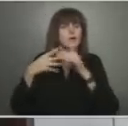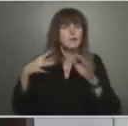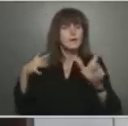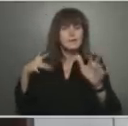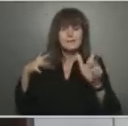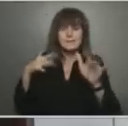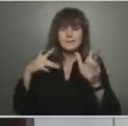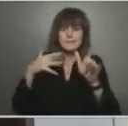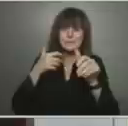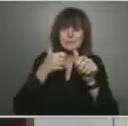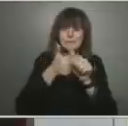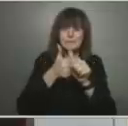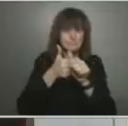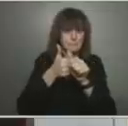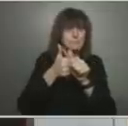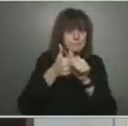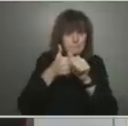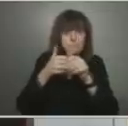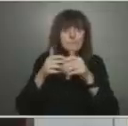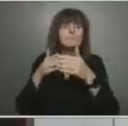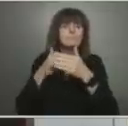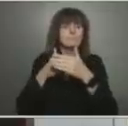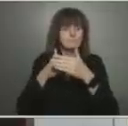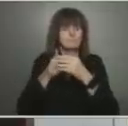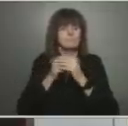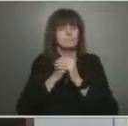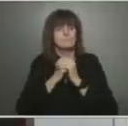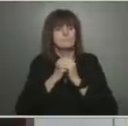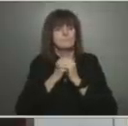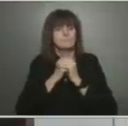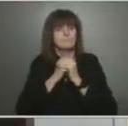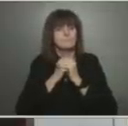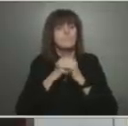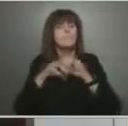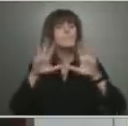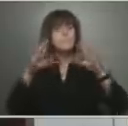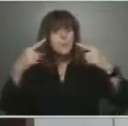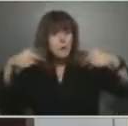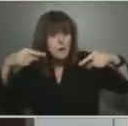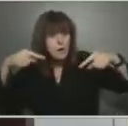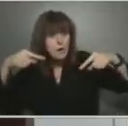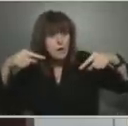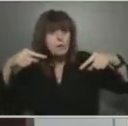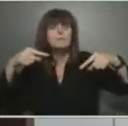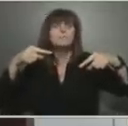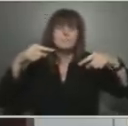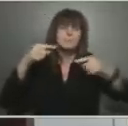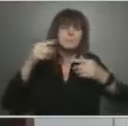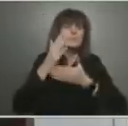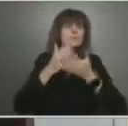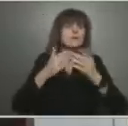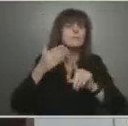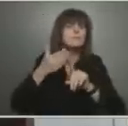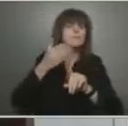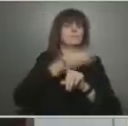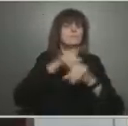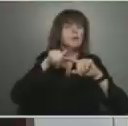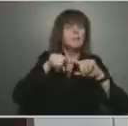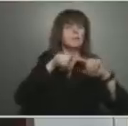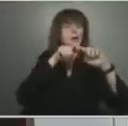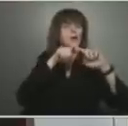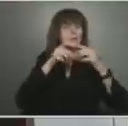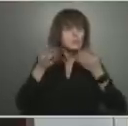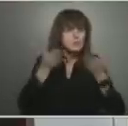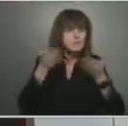This initial phase will roll out for the resumption of some previously paused activities as early as next week.